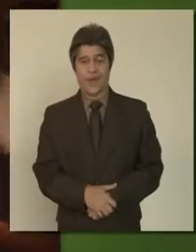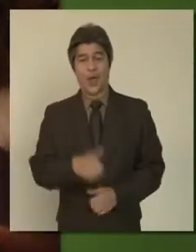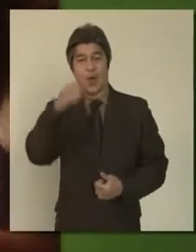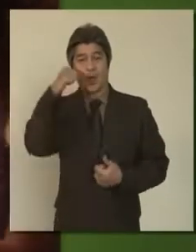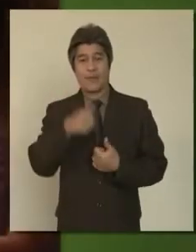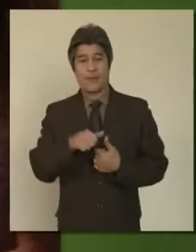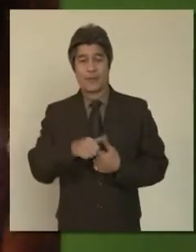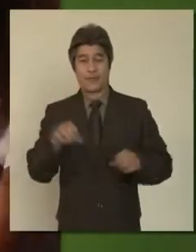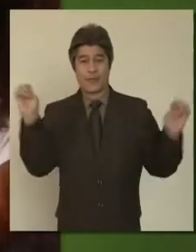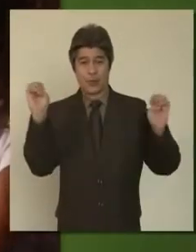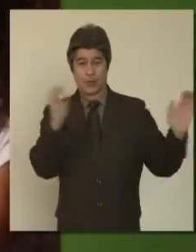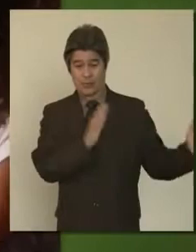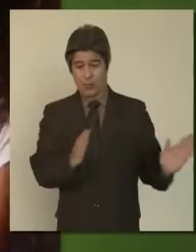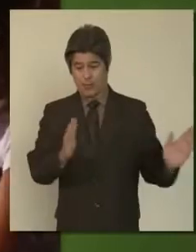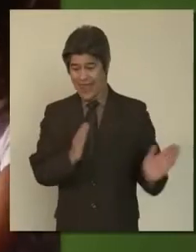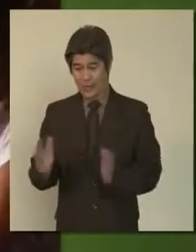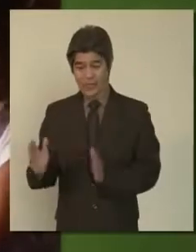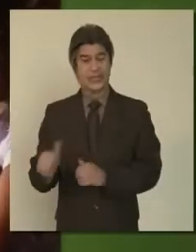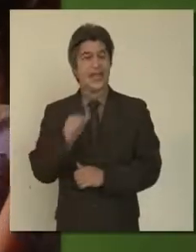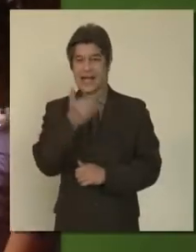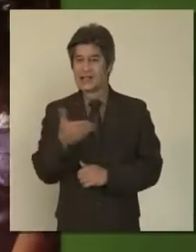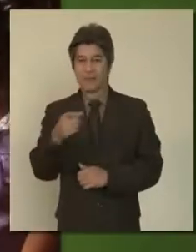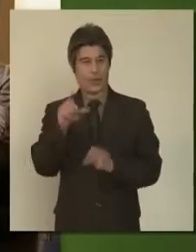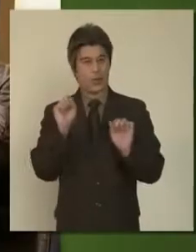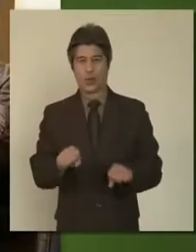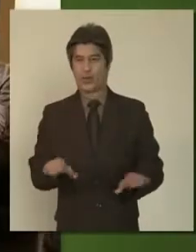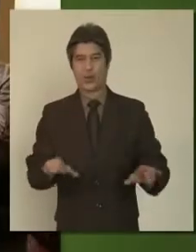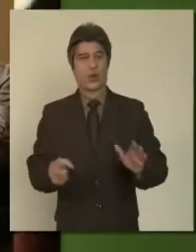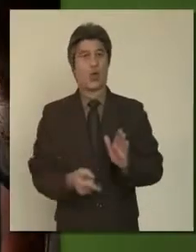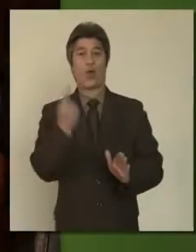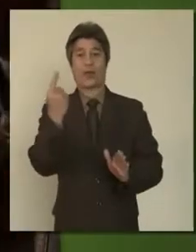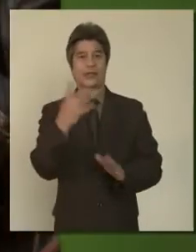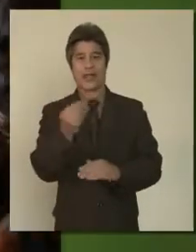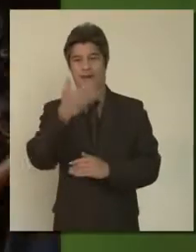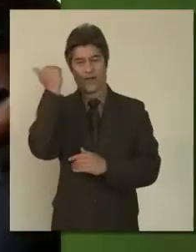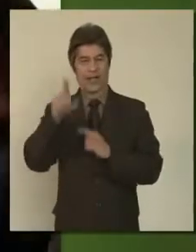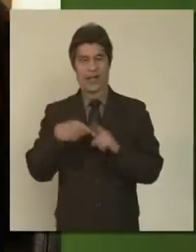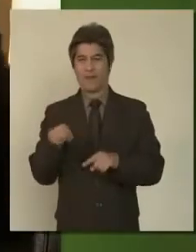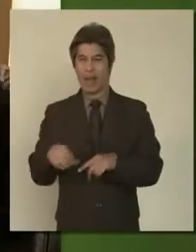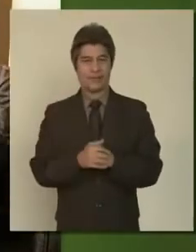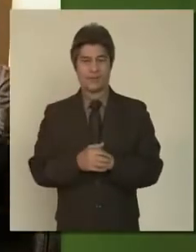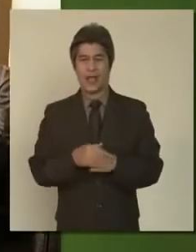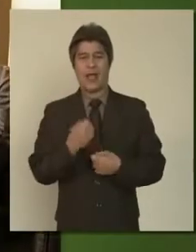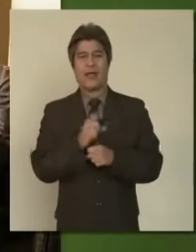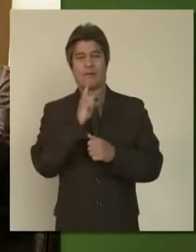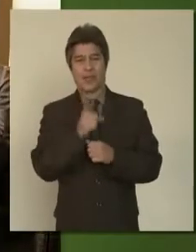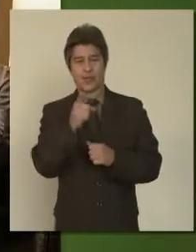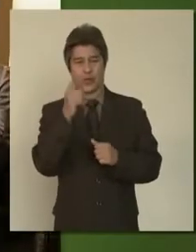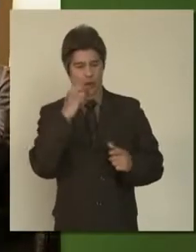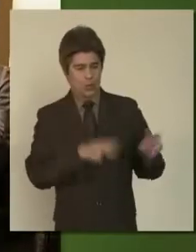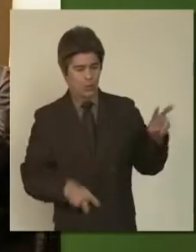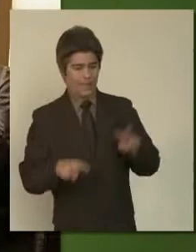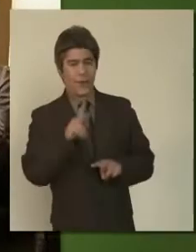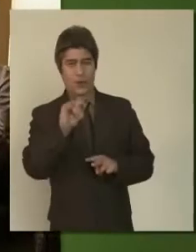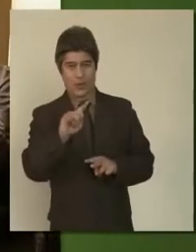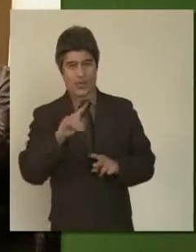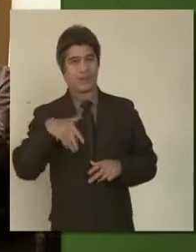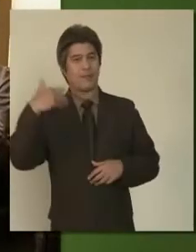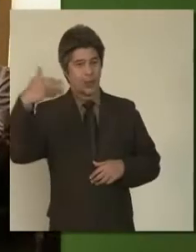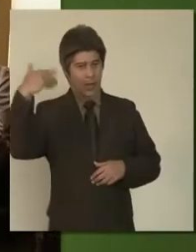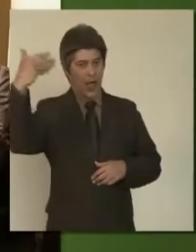Remember that emergency preparedness is not something you can do once and forget about it. Make sure that you review your kit